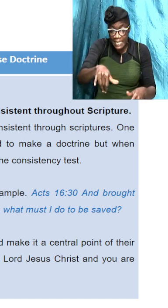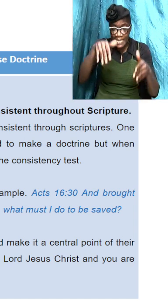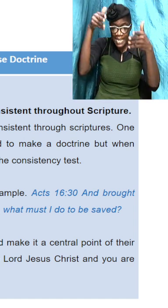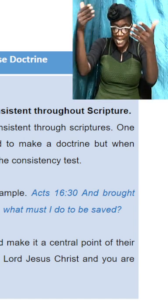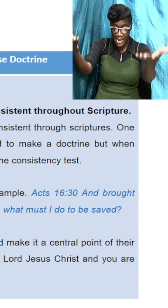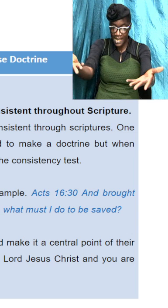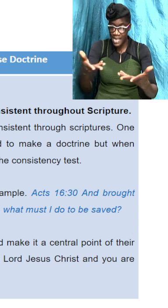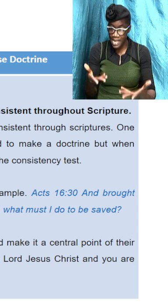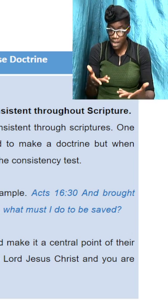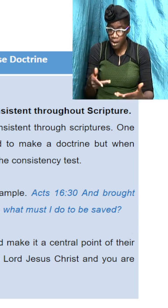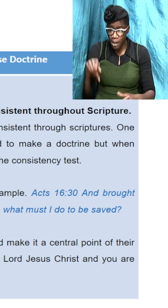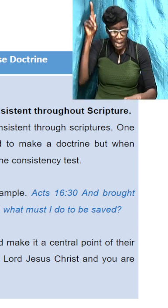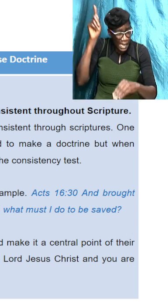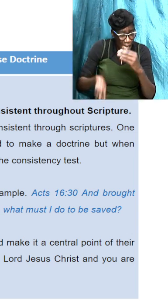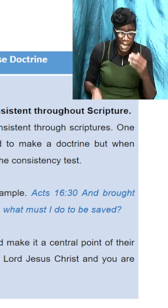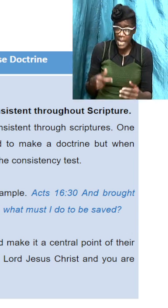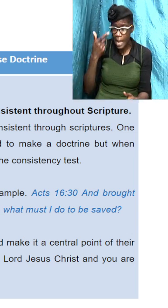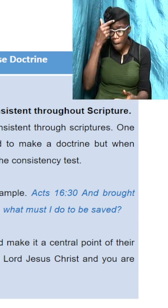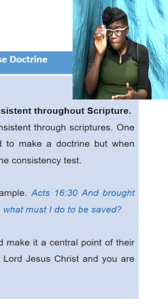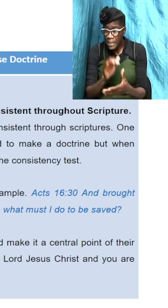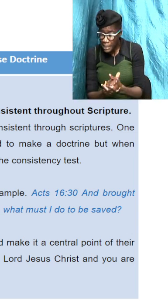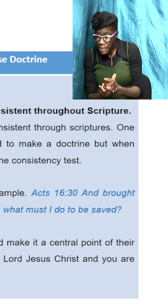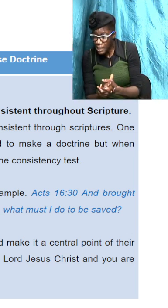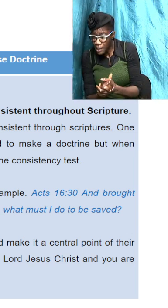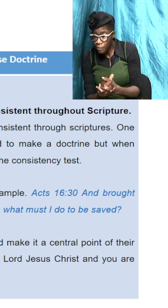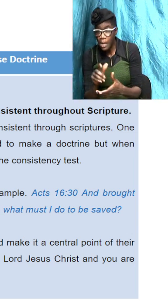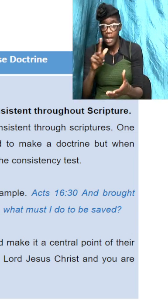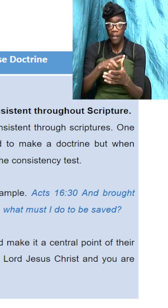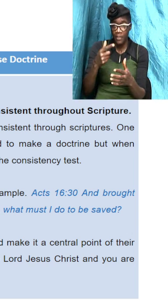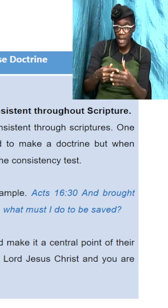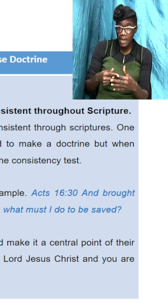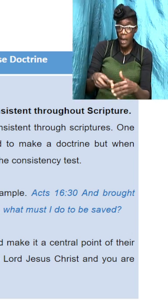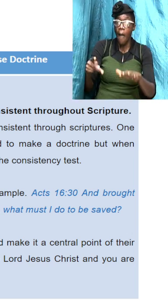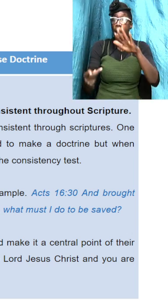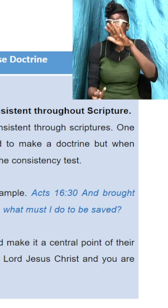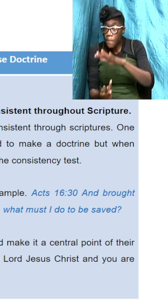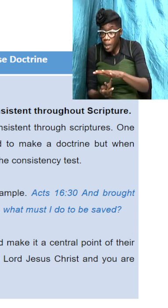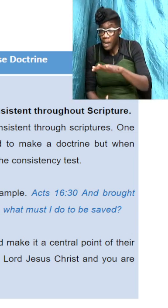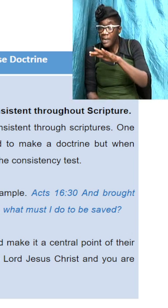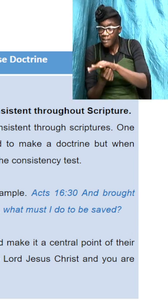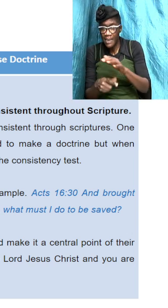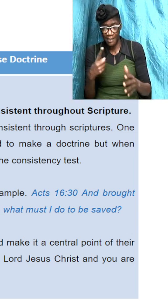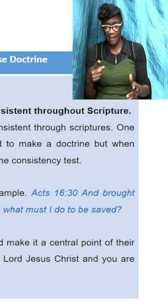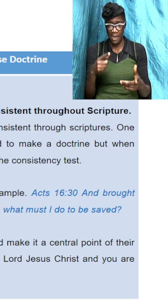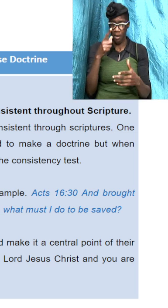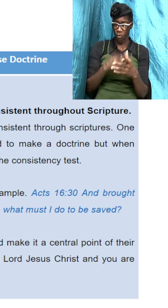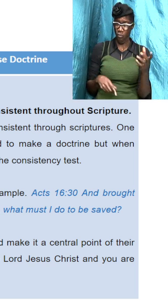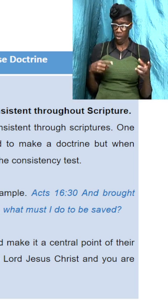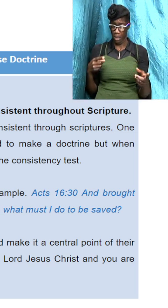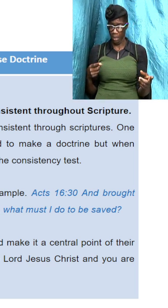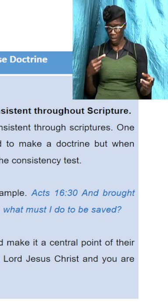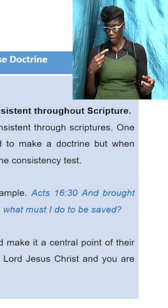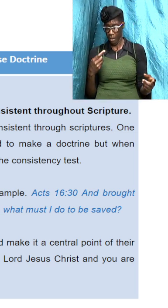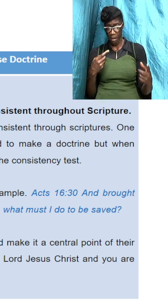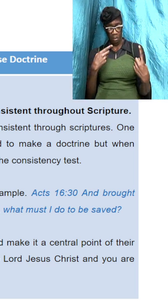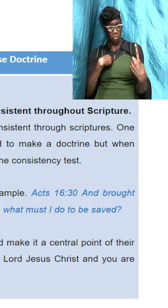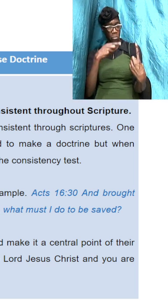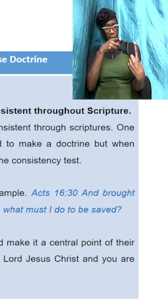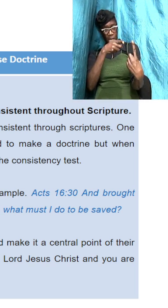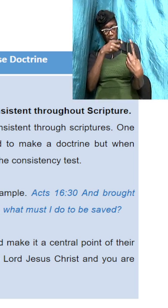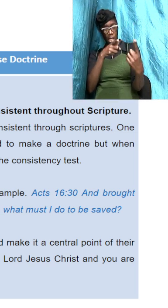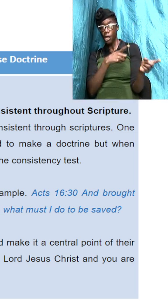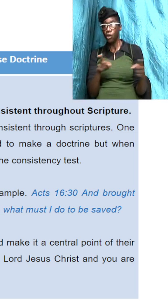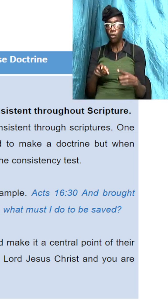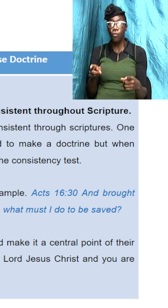he couldn't believe and Paul asked to talk he said what must I do and he said